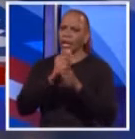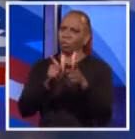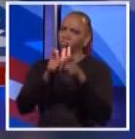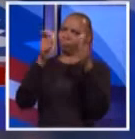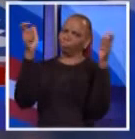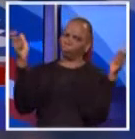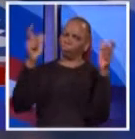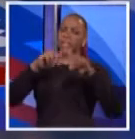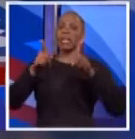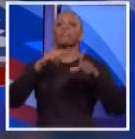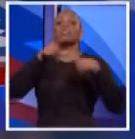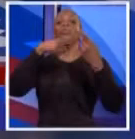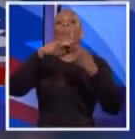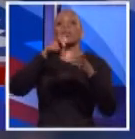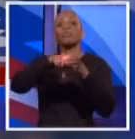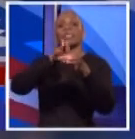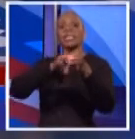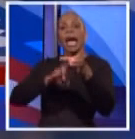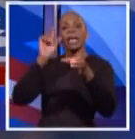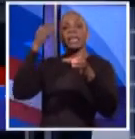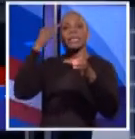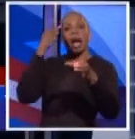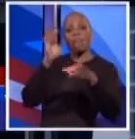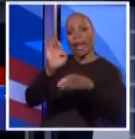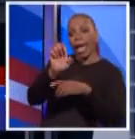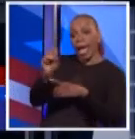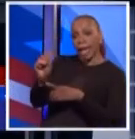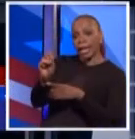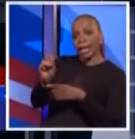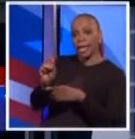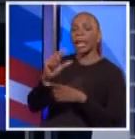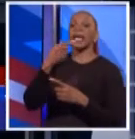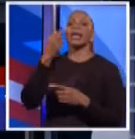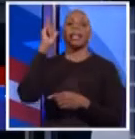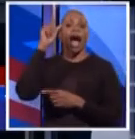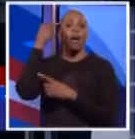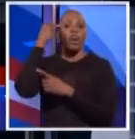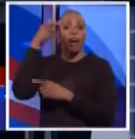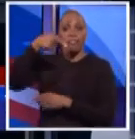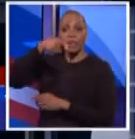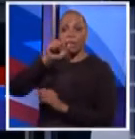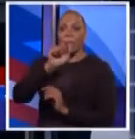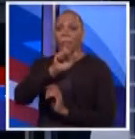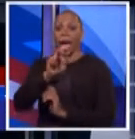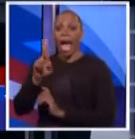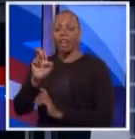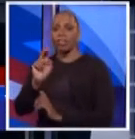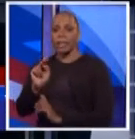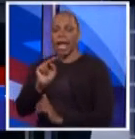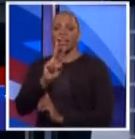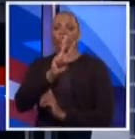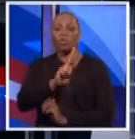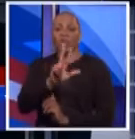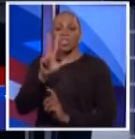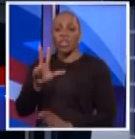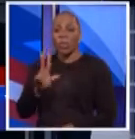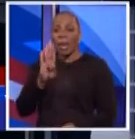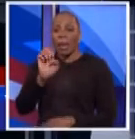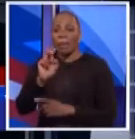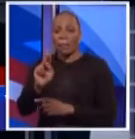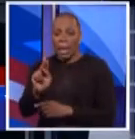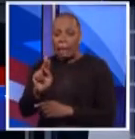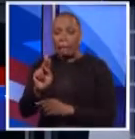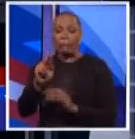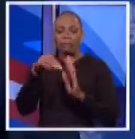because when you resigned as Governor, Elliot, you left Governor Patterson with a $23 billion budget deficit and you walked away.